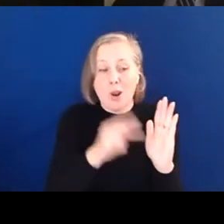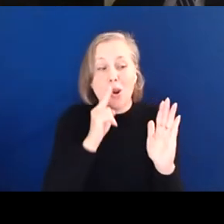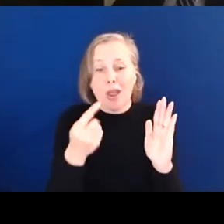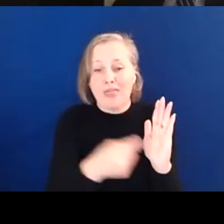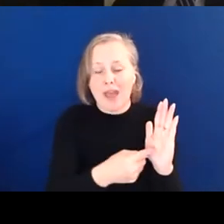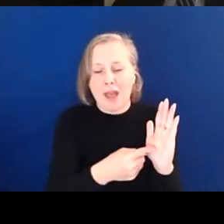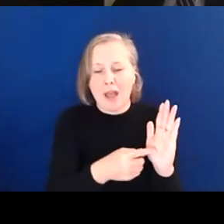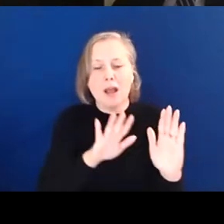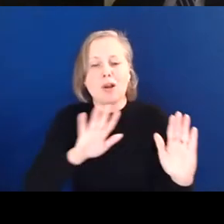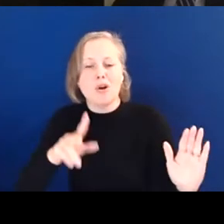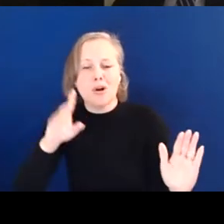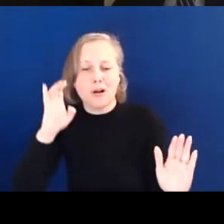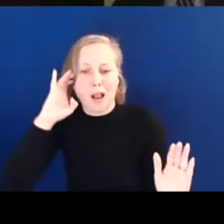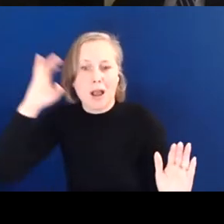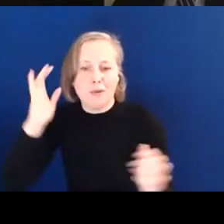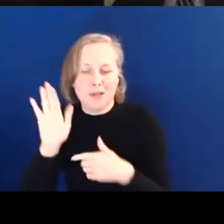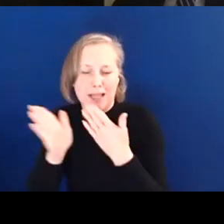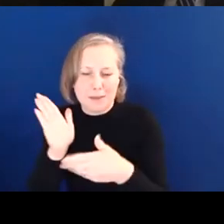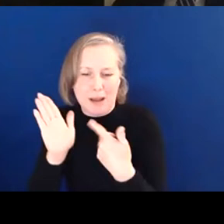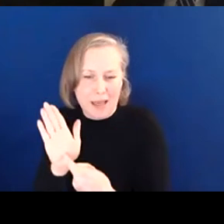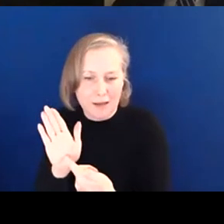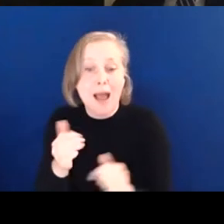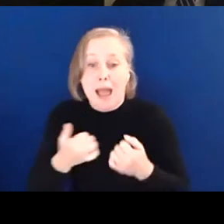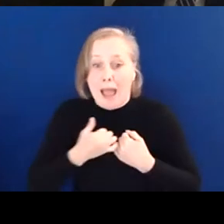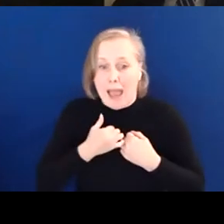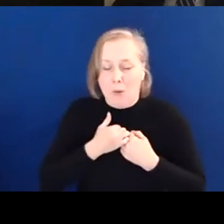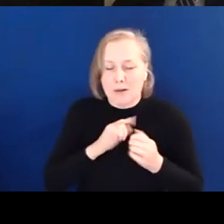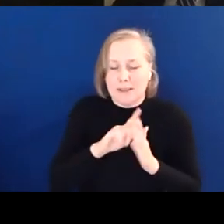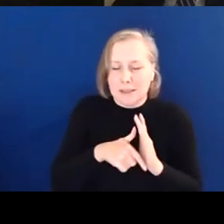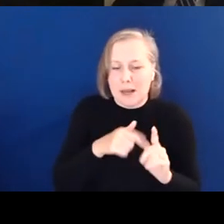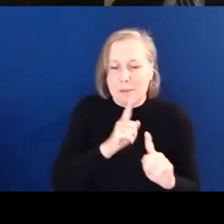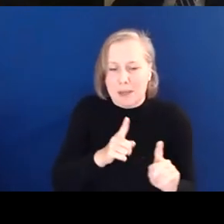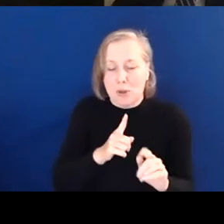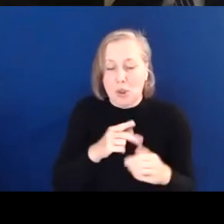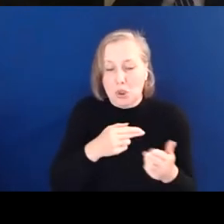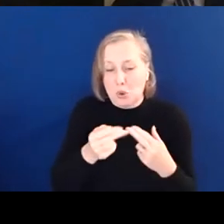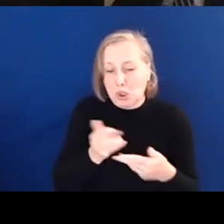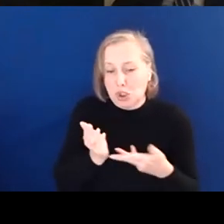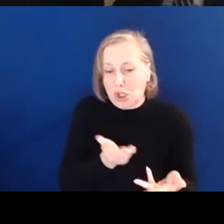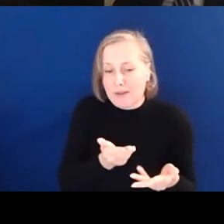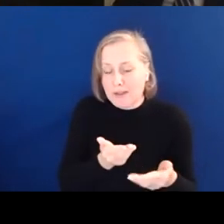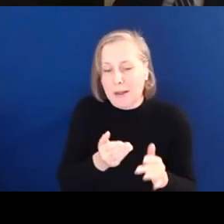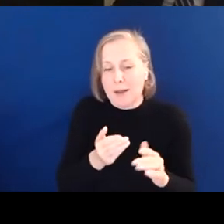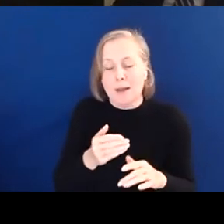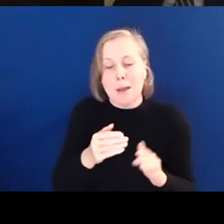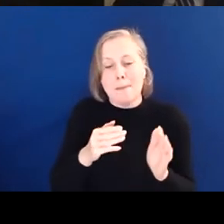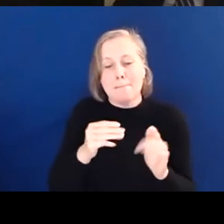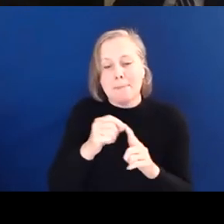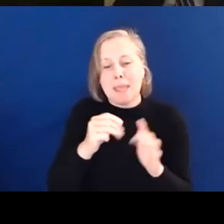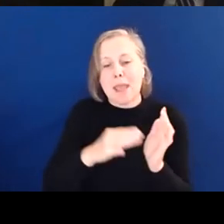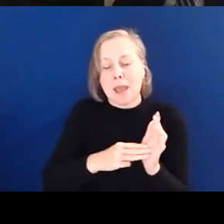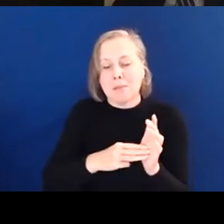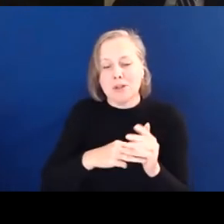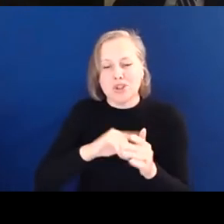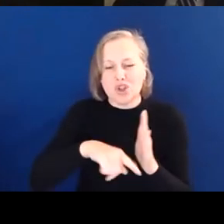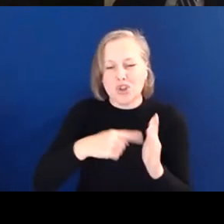but received by disabled people and reported by the respected disability news service. Prime Minister Johnson said in August that the